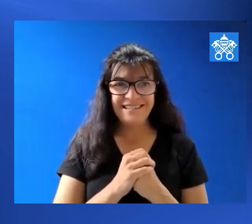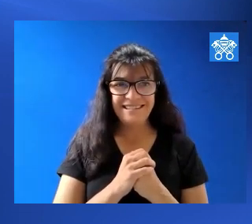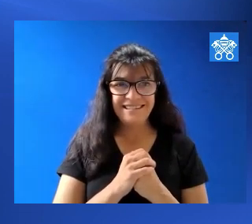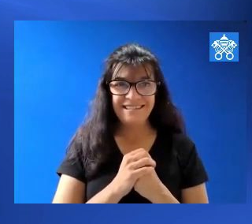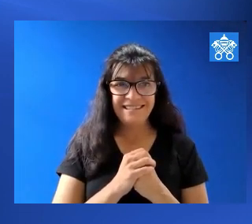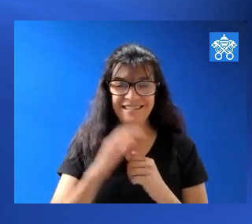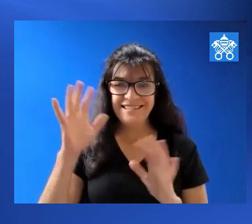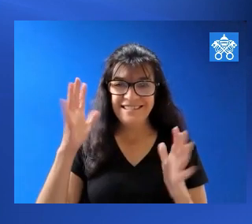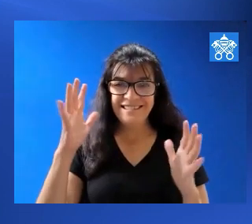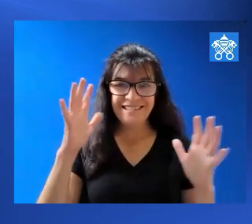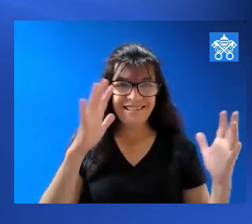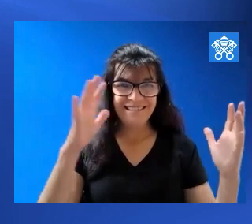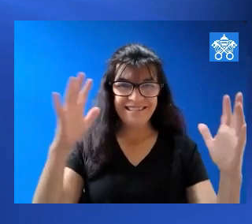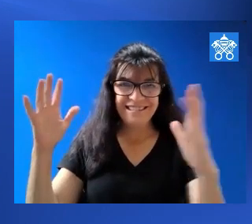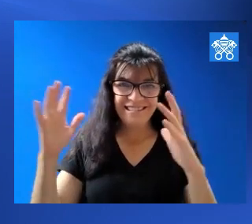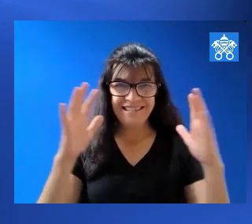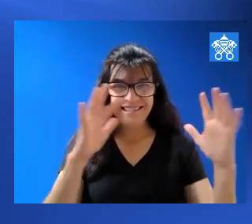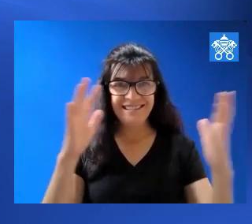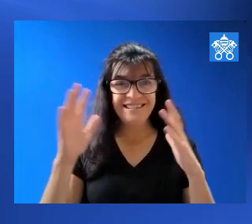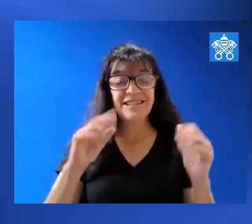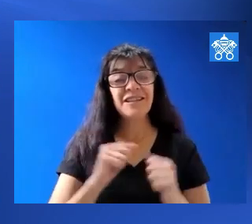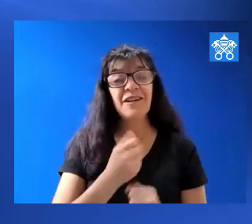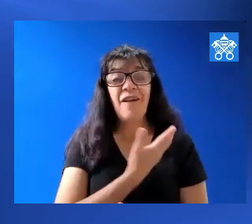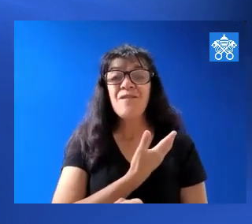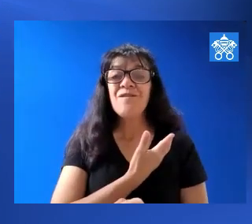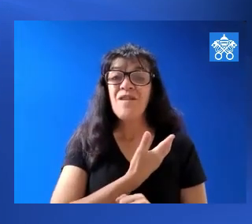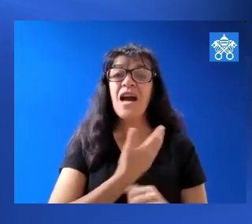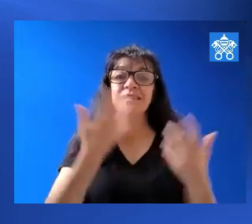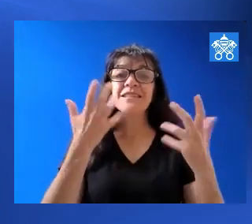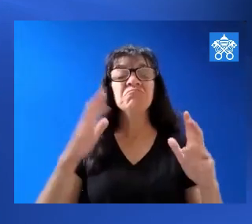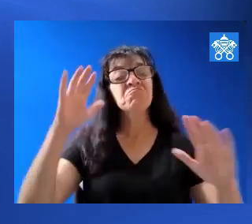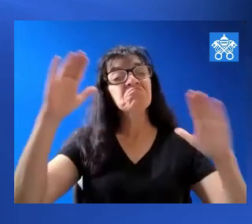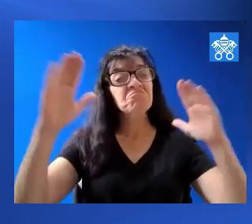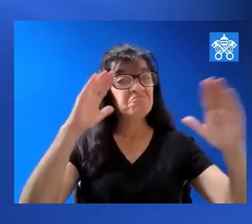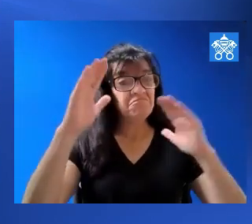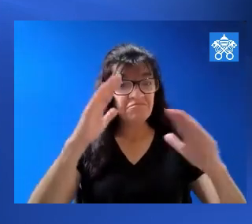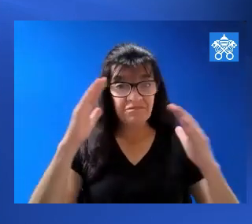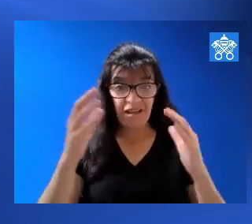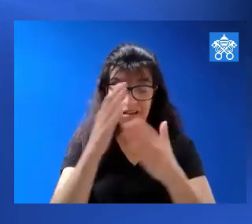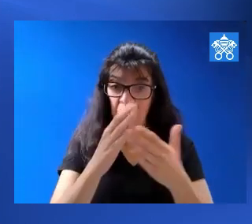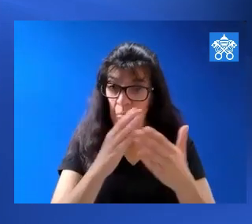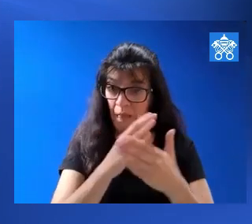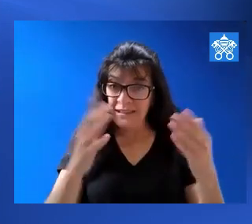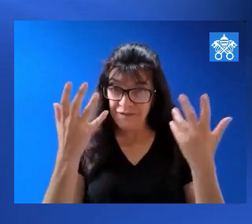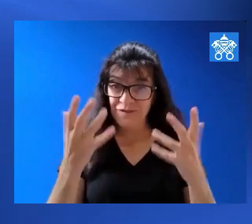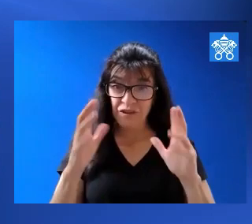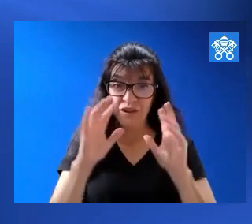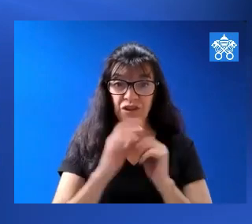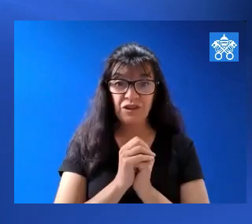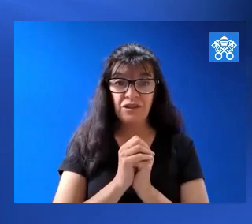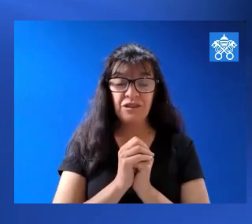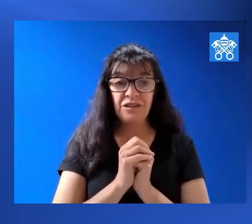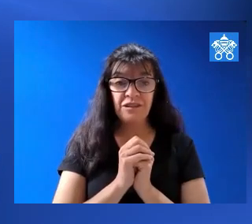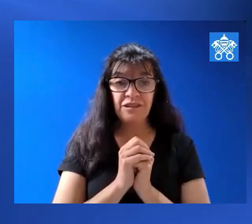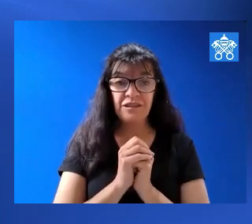And Pope Francis now waving to the crowds those concluding words after giving his apostolic blessing there following the